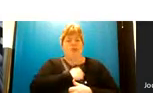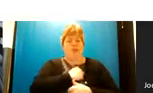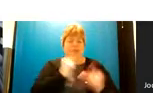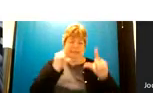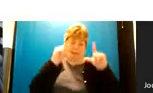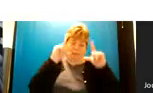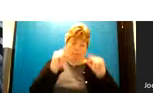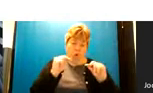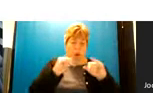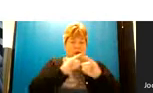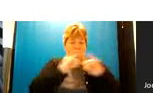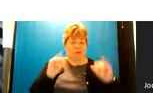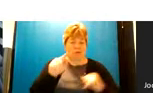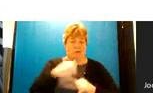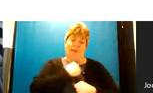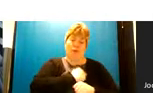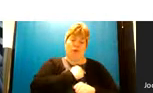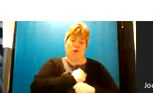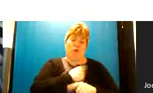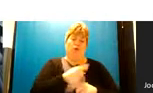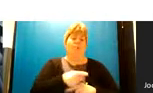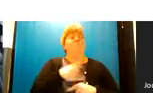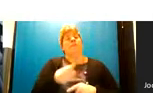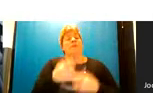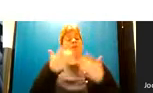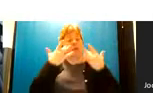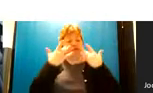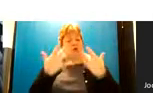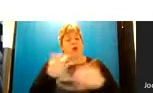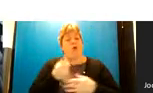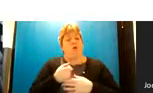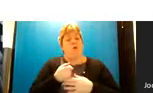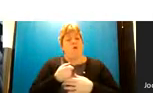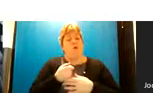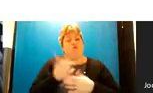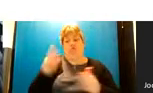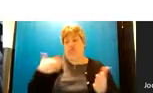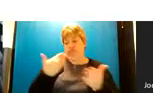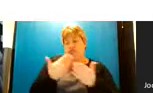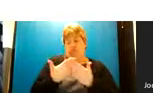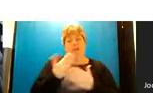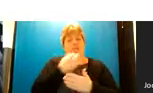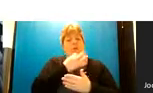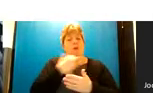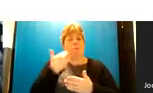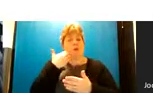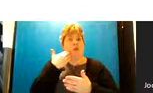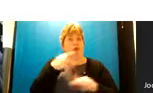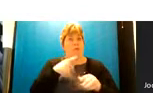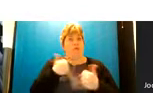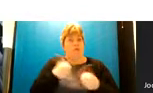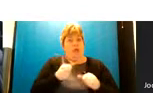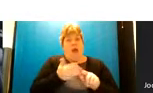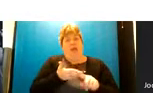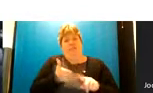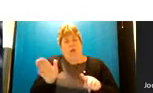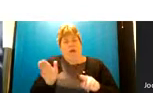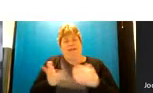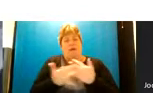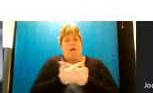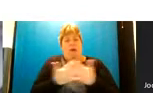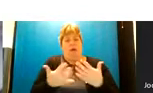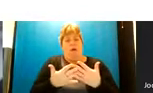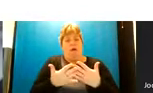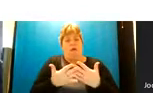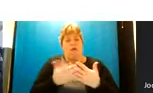screen isn't it this uh apologies this just shows that over the recent months we've managed to avoid um quite a significant number of